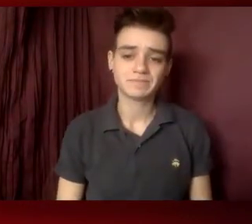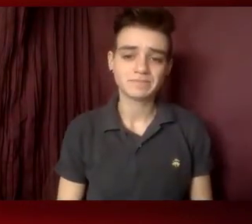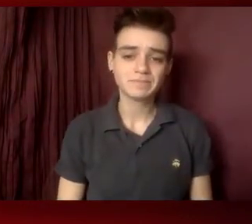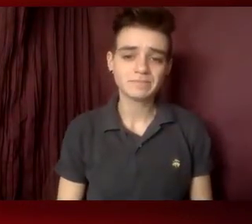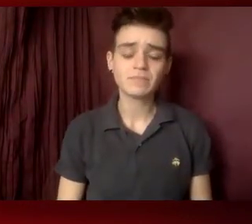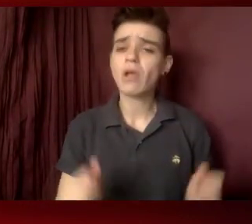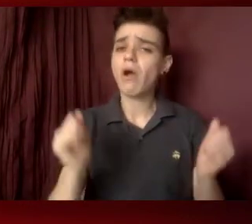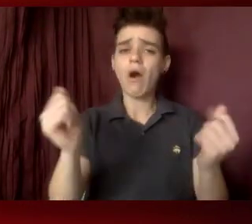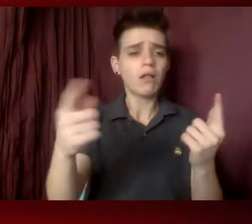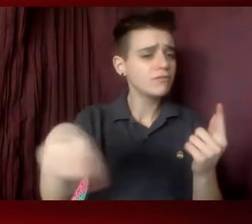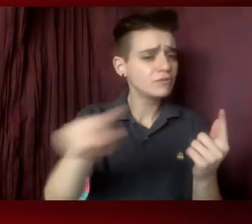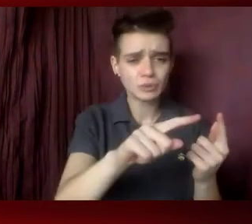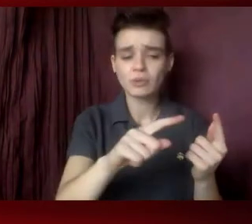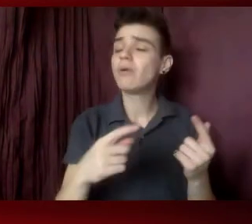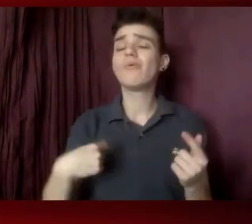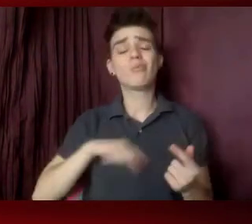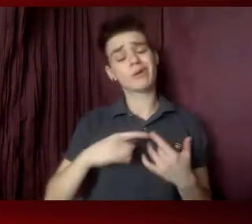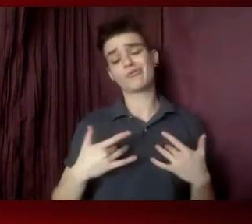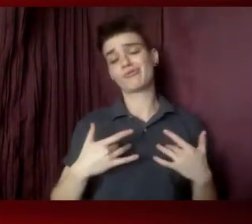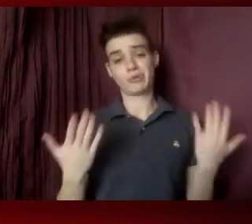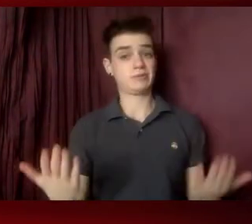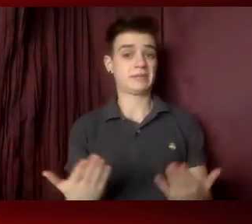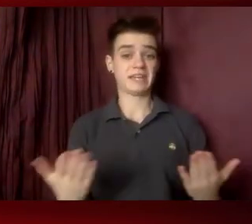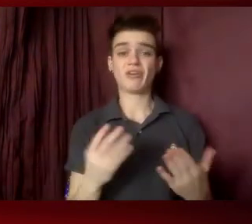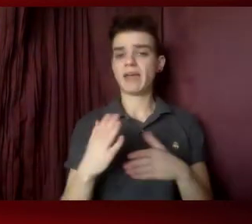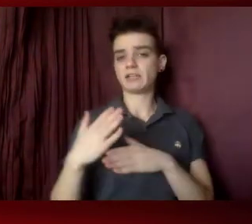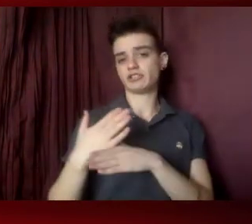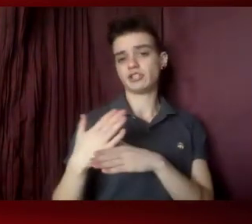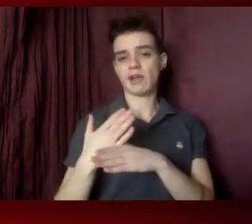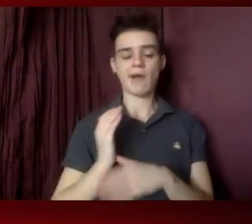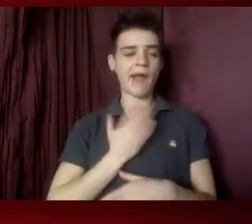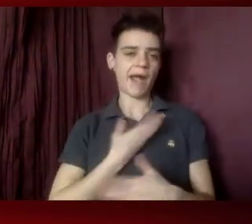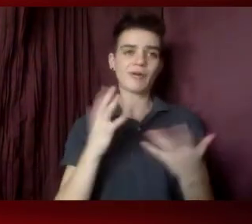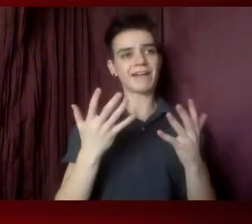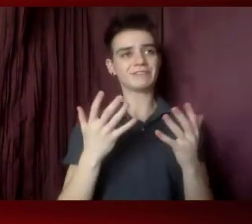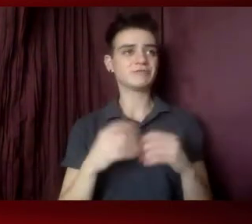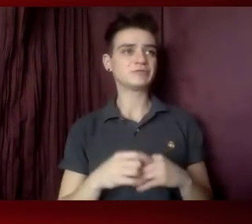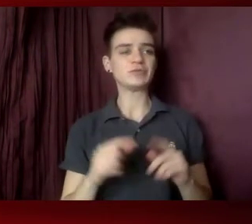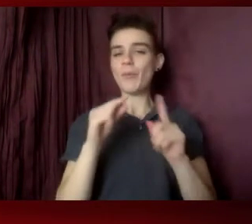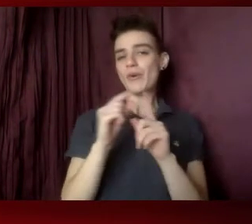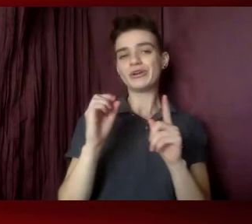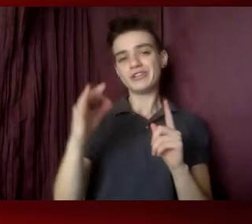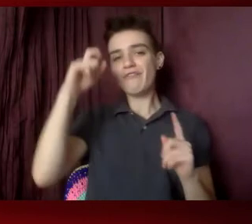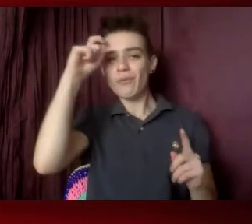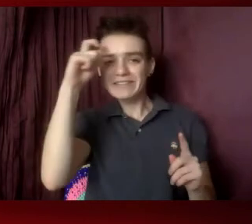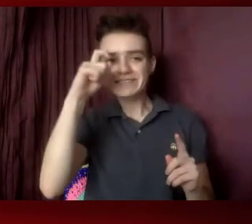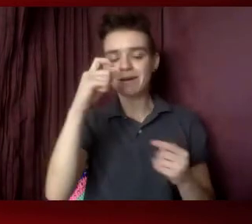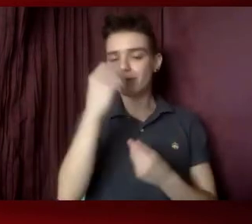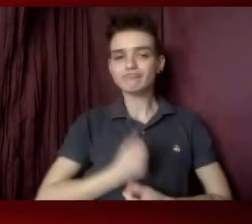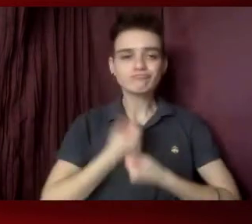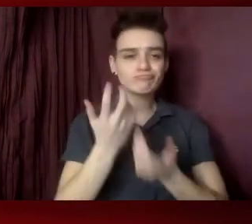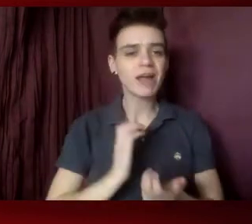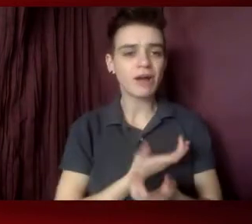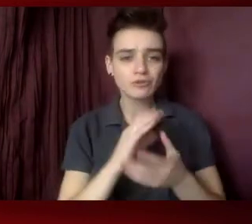We're so excited to be here to share with you our kind of words of wisdom, sharing our stories. I want to remind